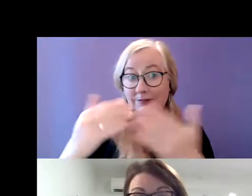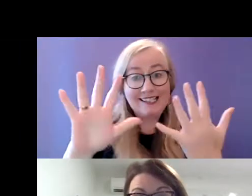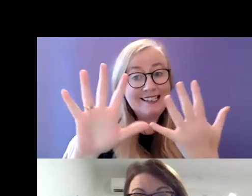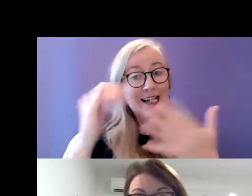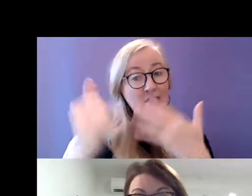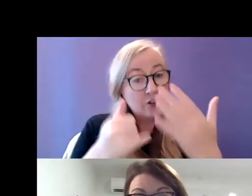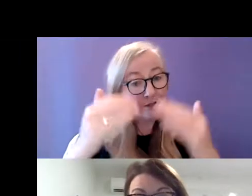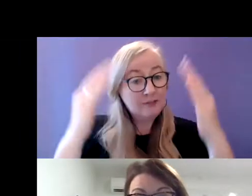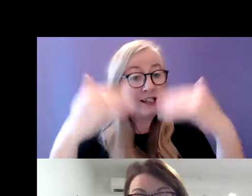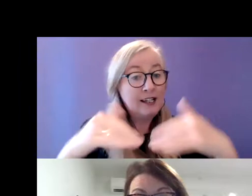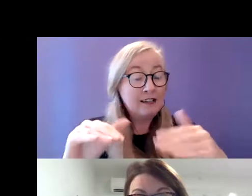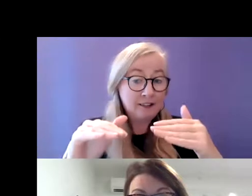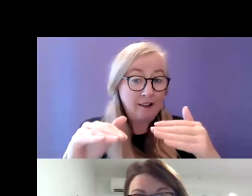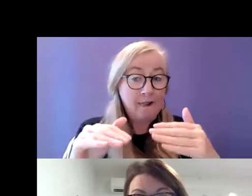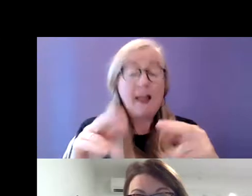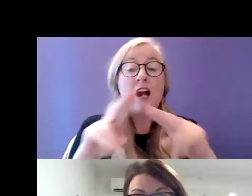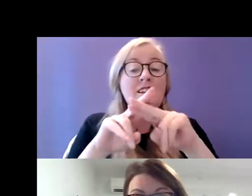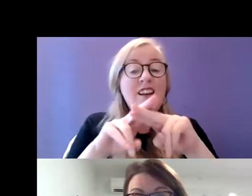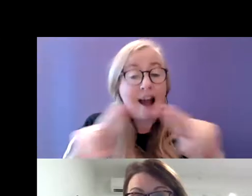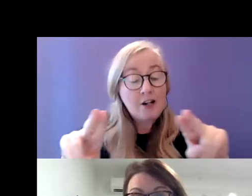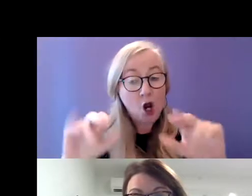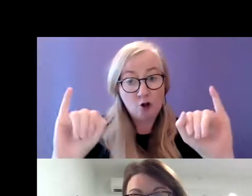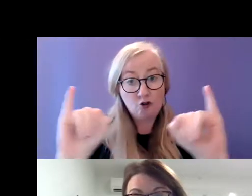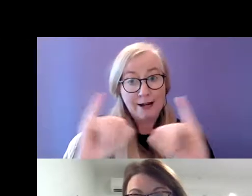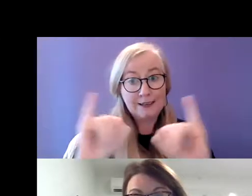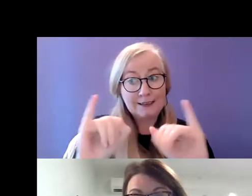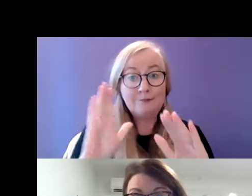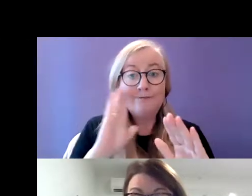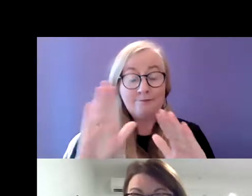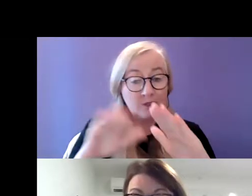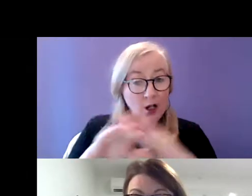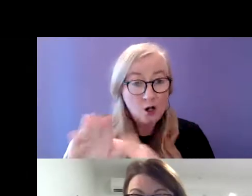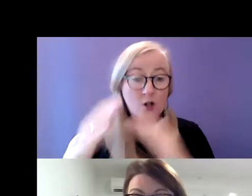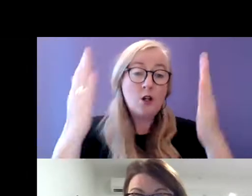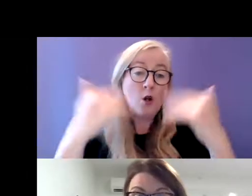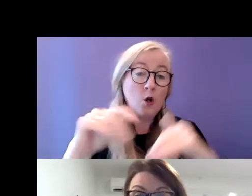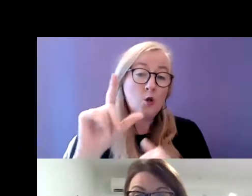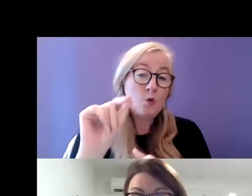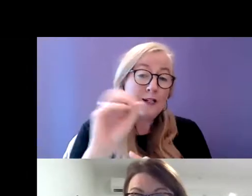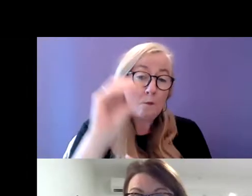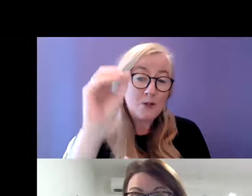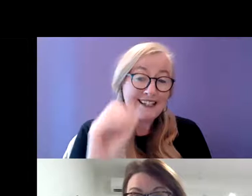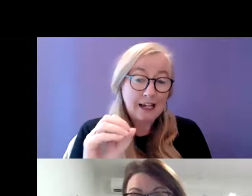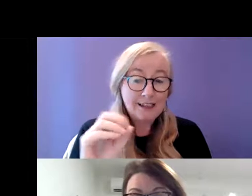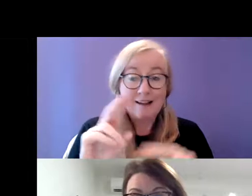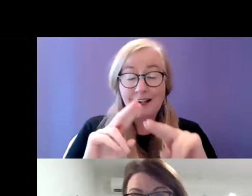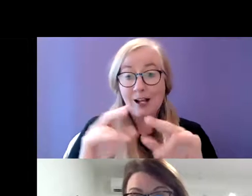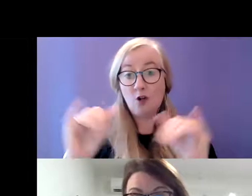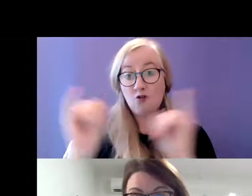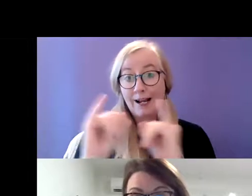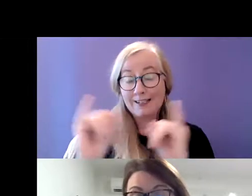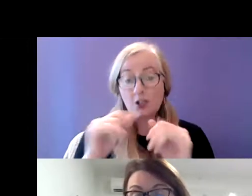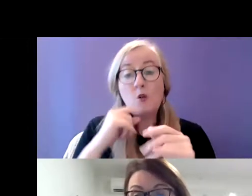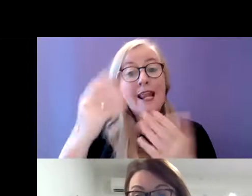78% of these were non-crisis admissions, with just over 20% as crisis admissions. So these are the unplanned emergency